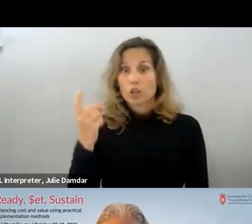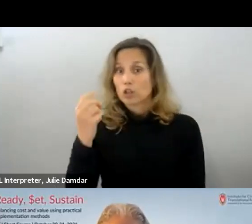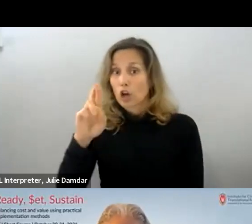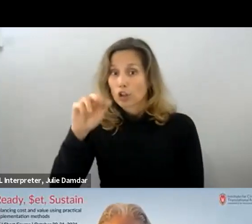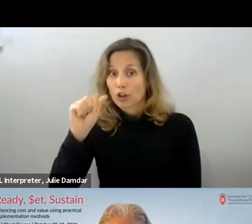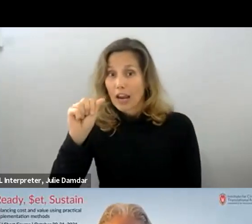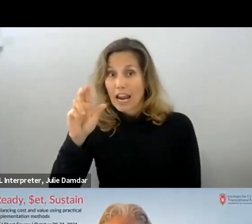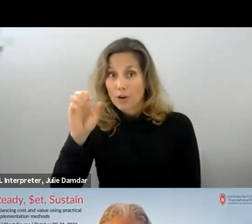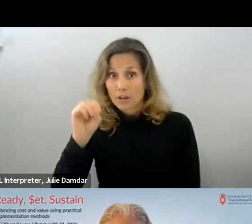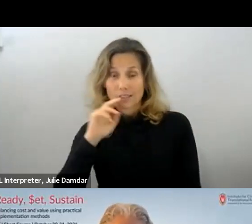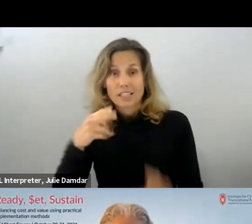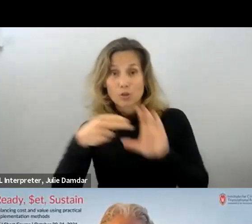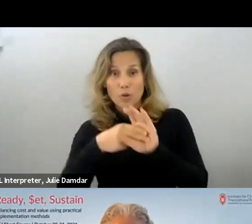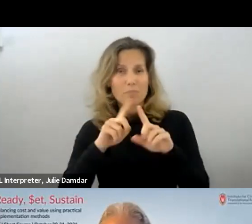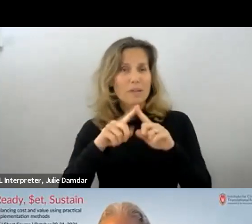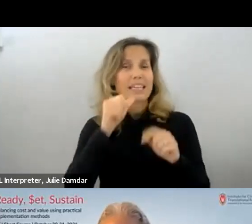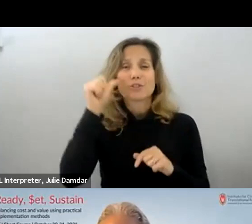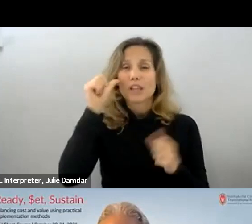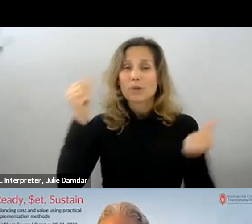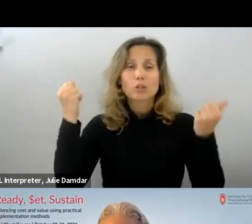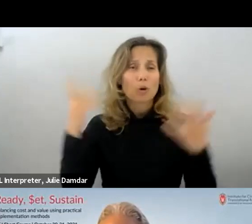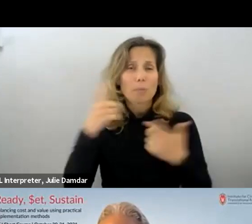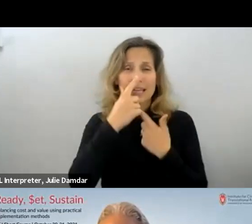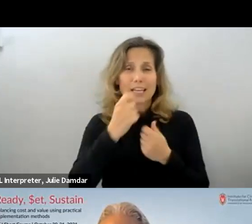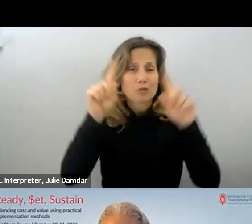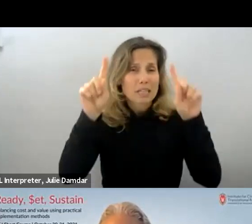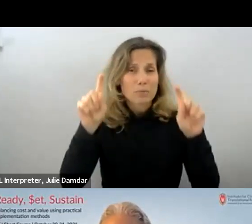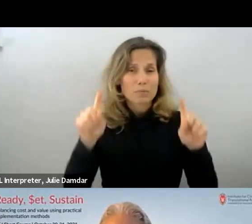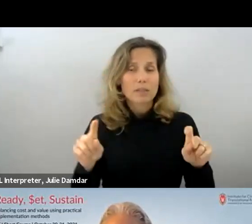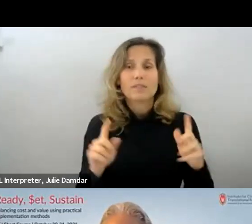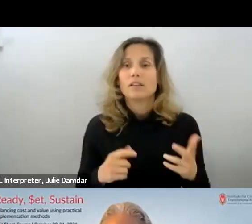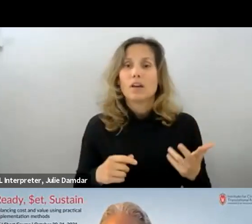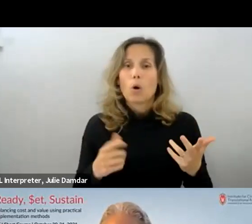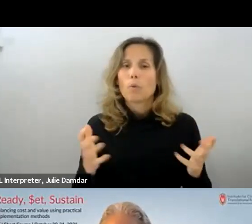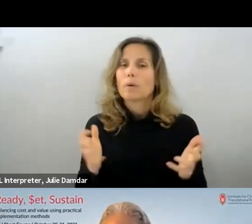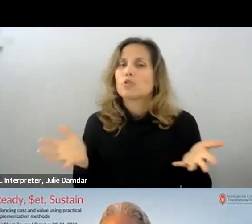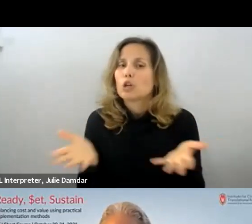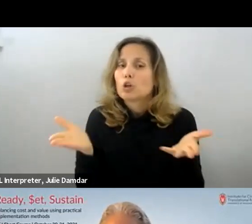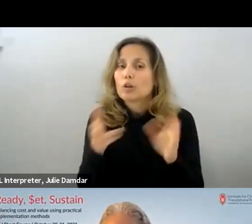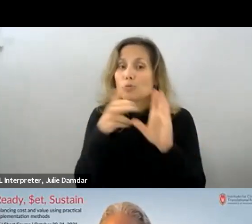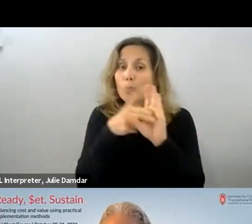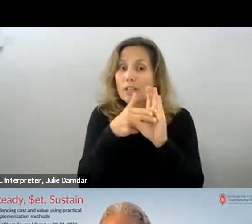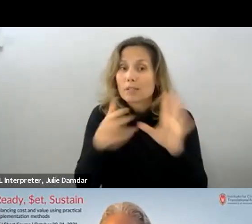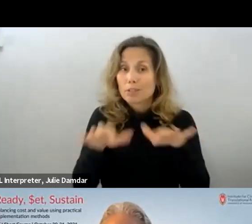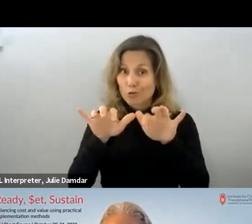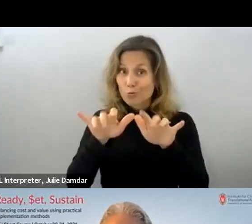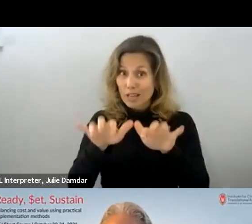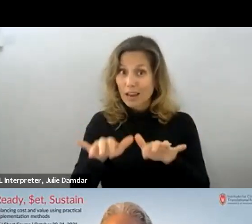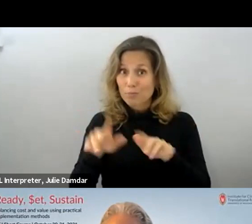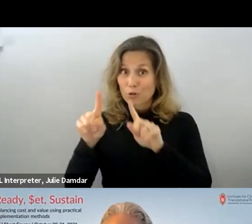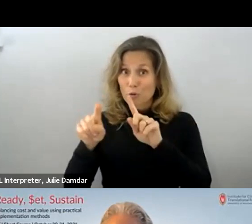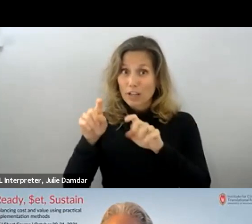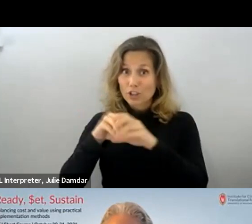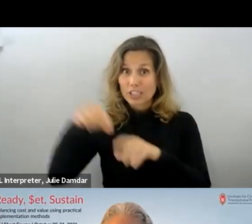questions from our participants. That we wanted to encourage our participants to go ahead and place questions in the Q&A, and we will